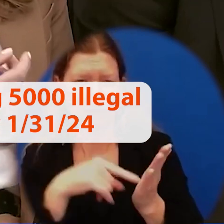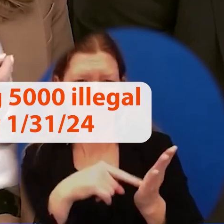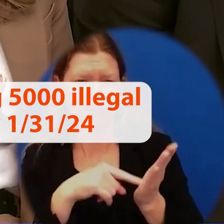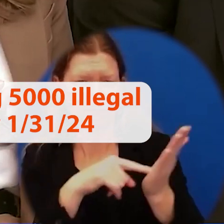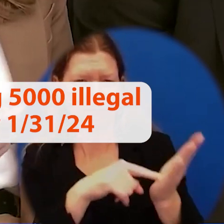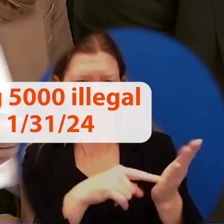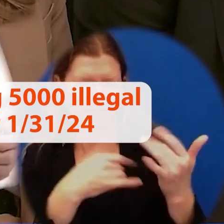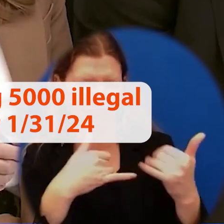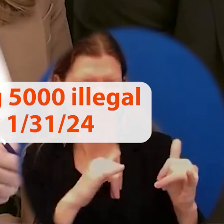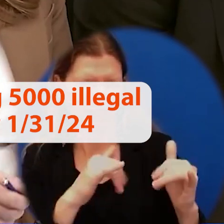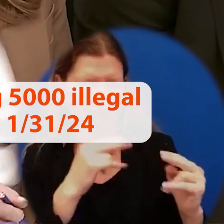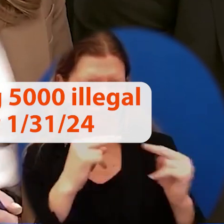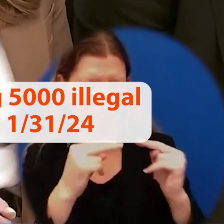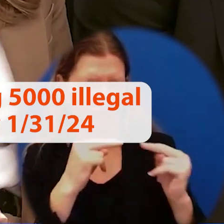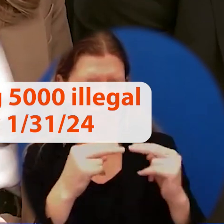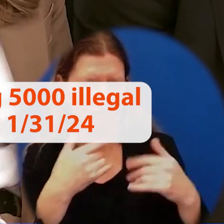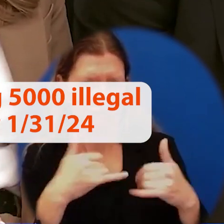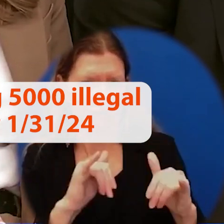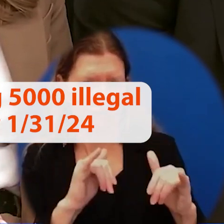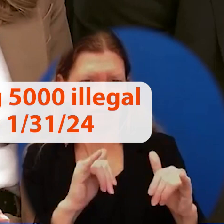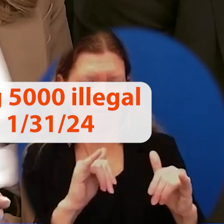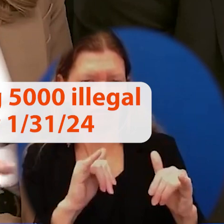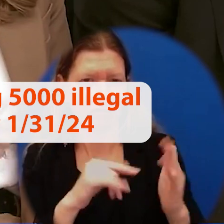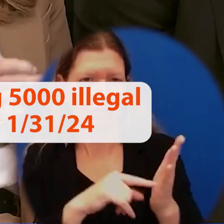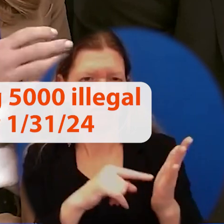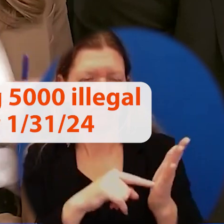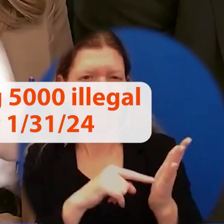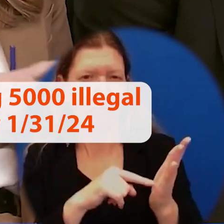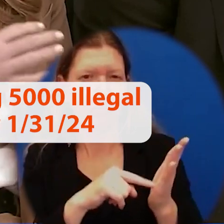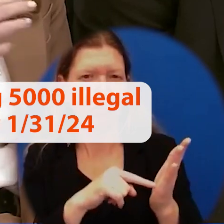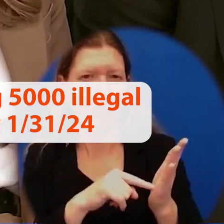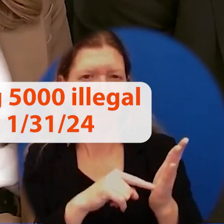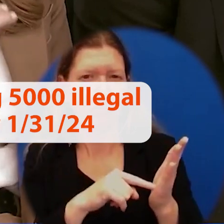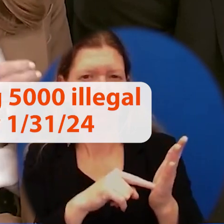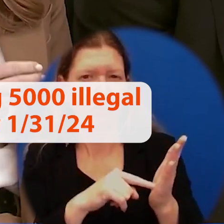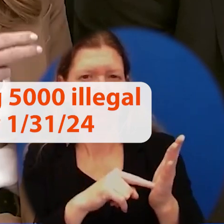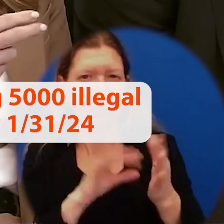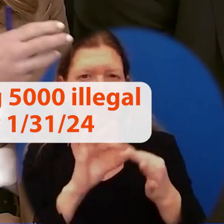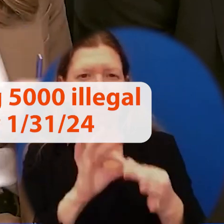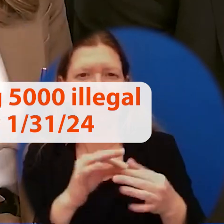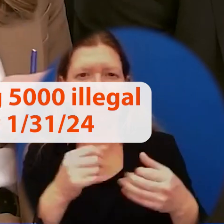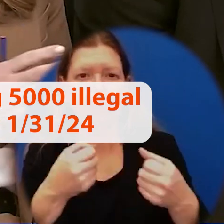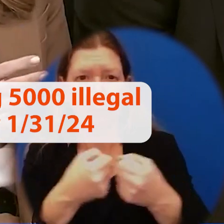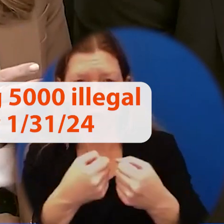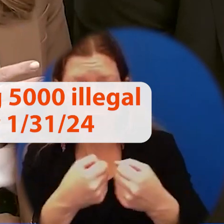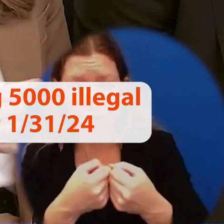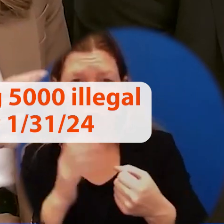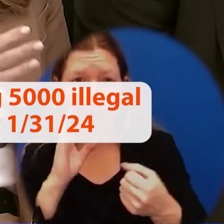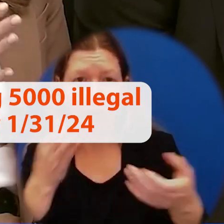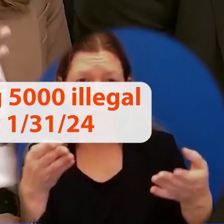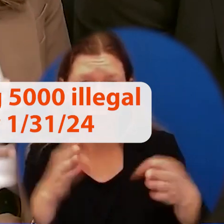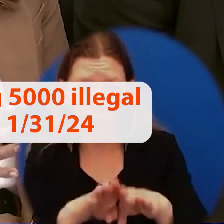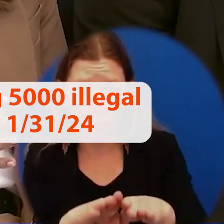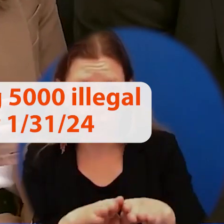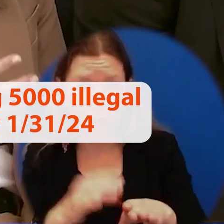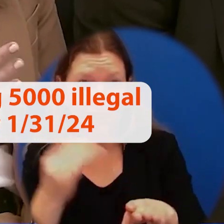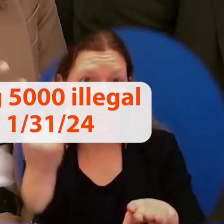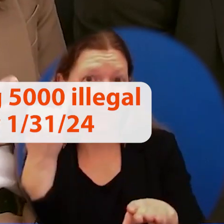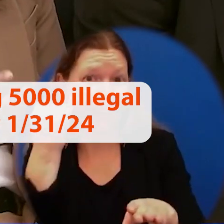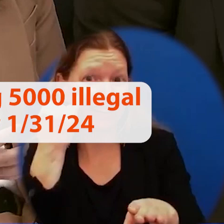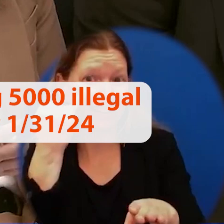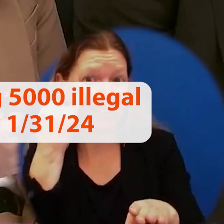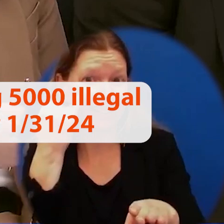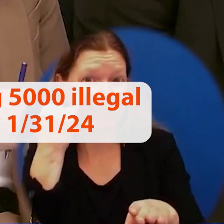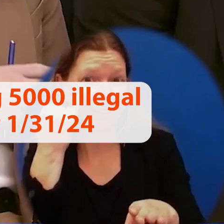worked on, including these numbers that the border could be shut down, specifically if migrant crossings increase above 5,000